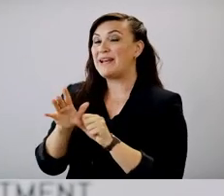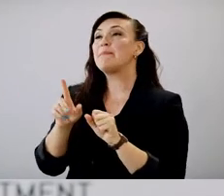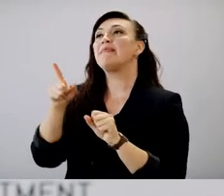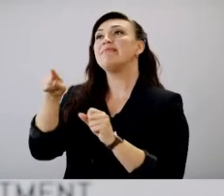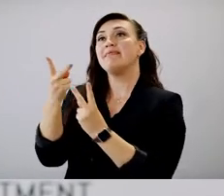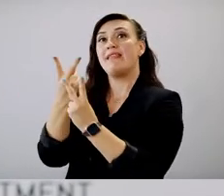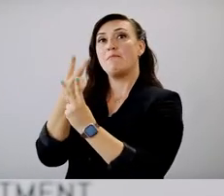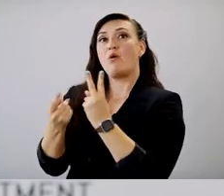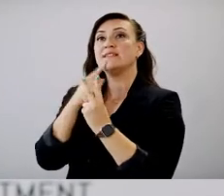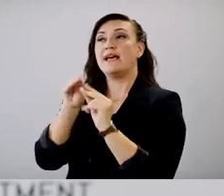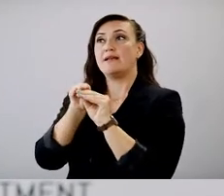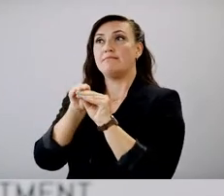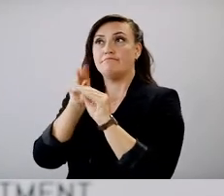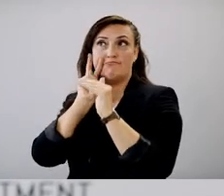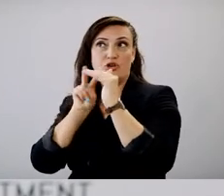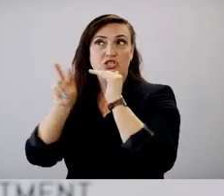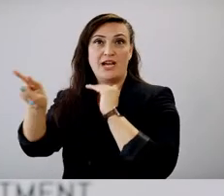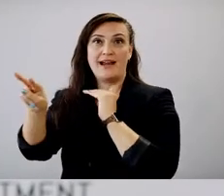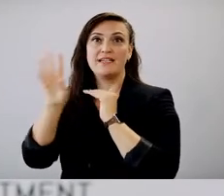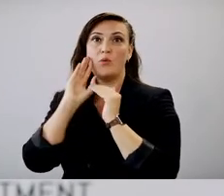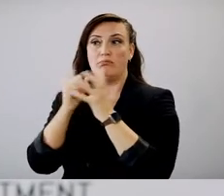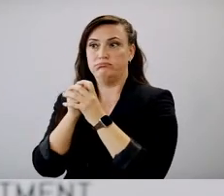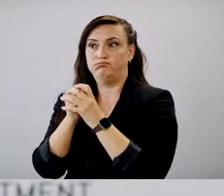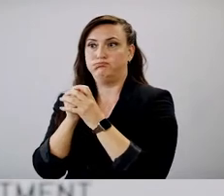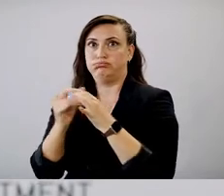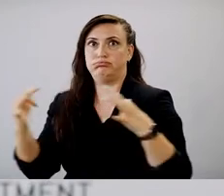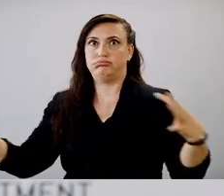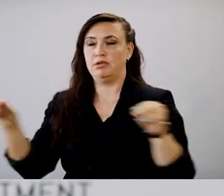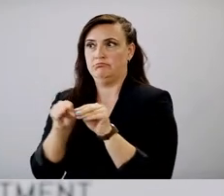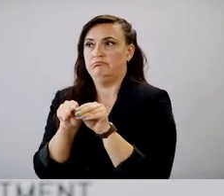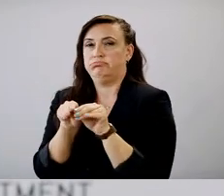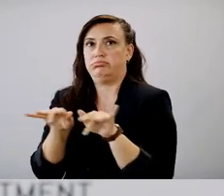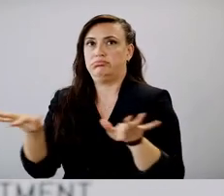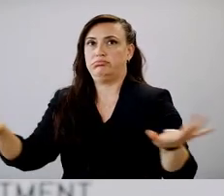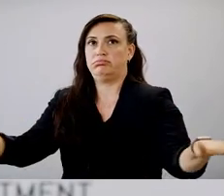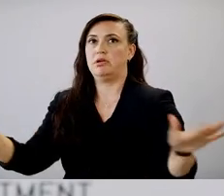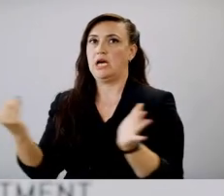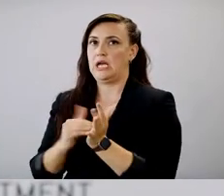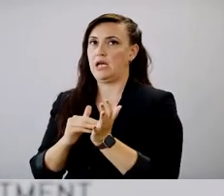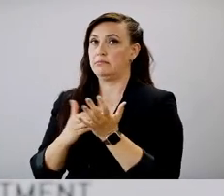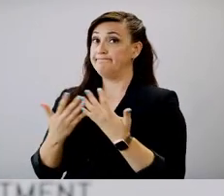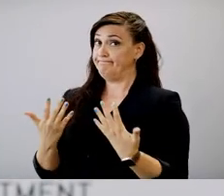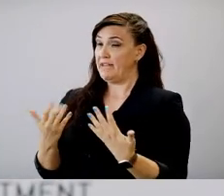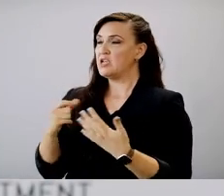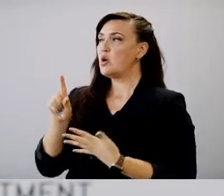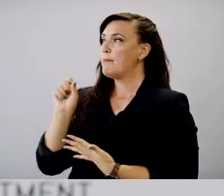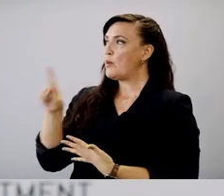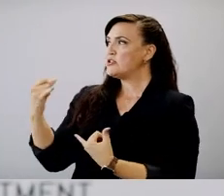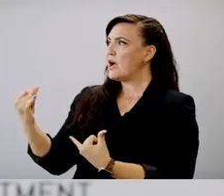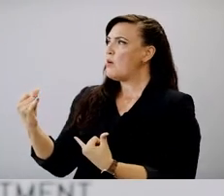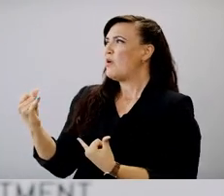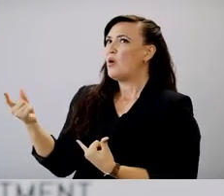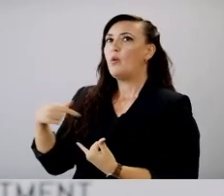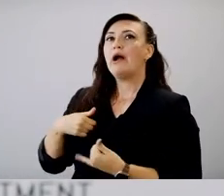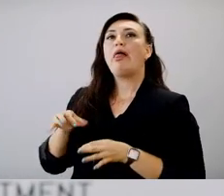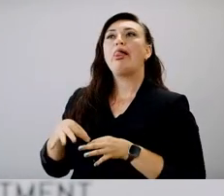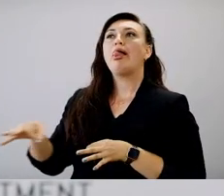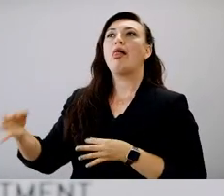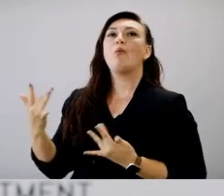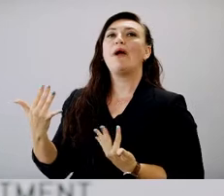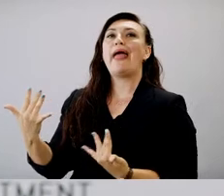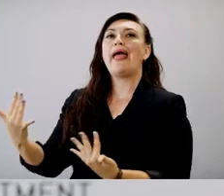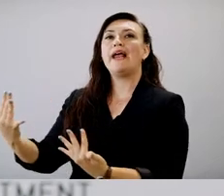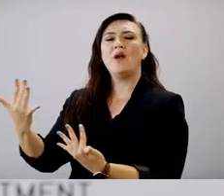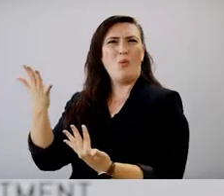exponential growth, uh, in the, uh, the virus. Uh, so the question is why wait for that to happen?